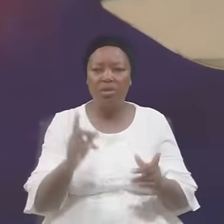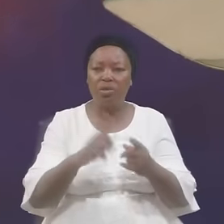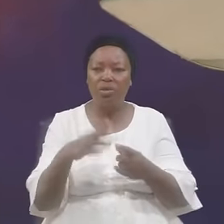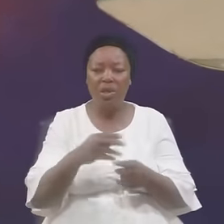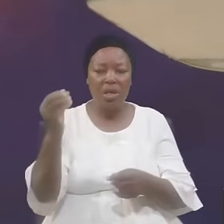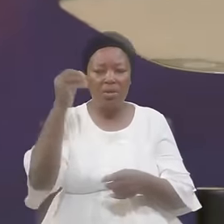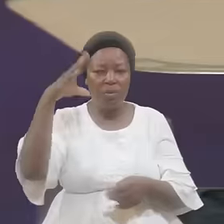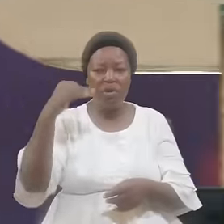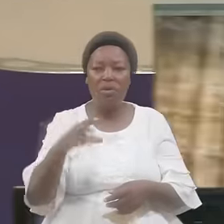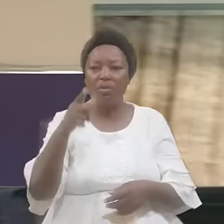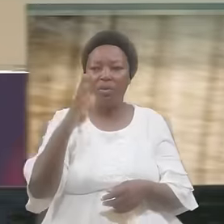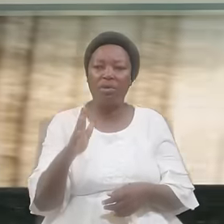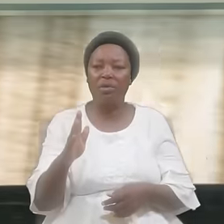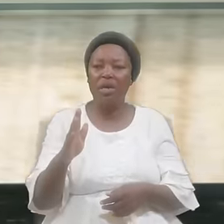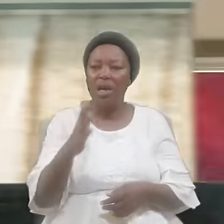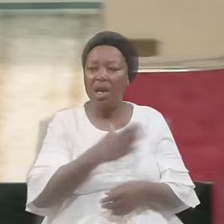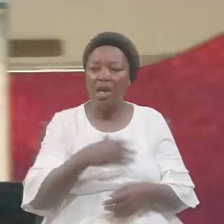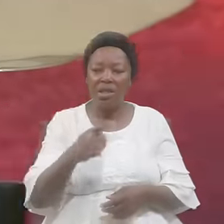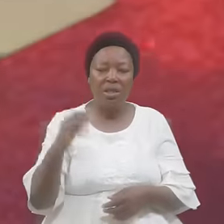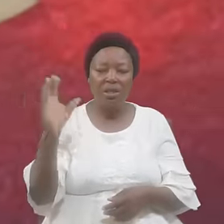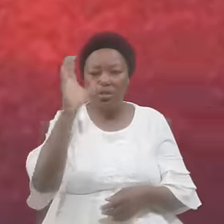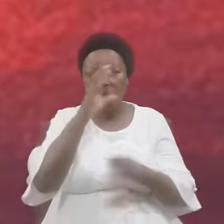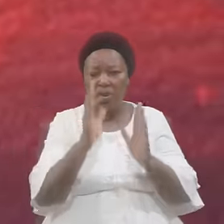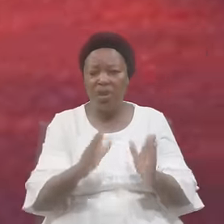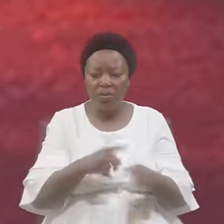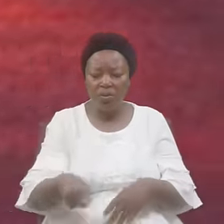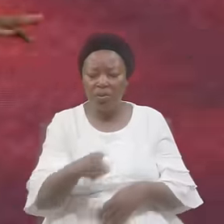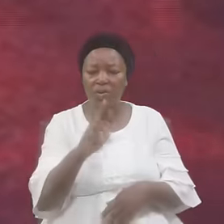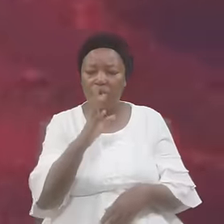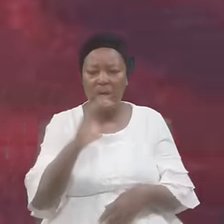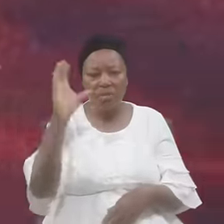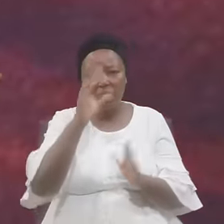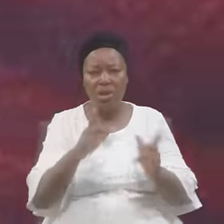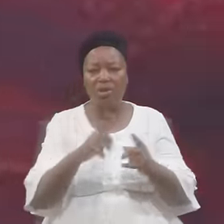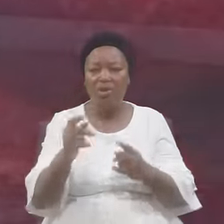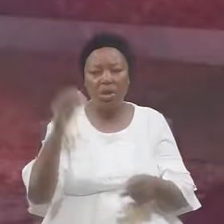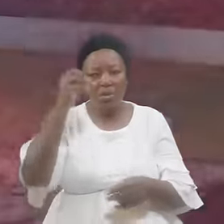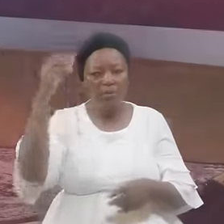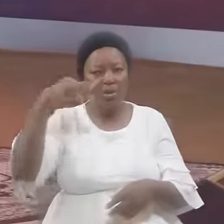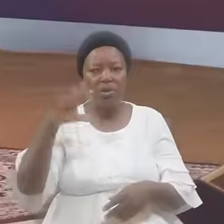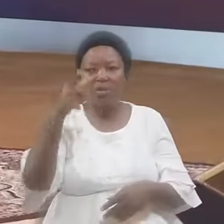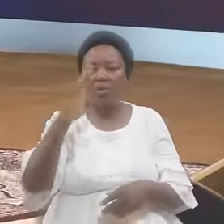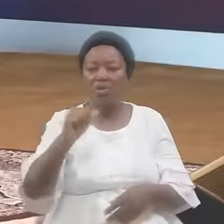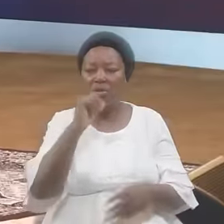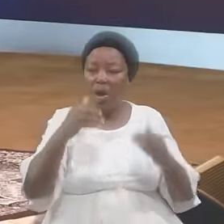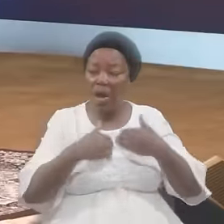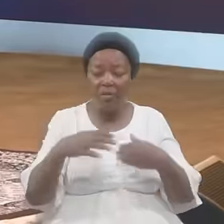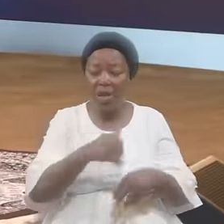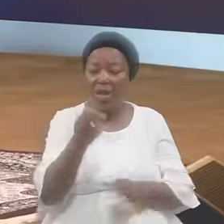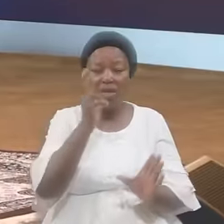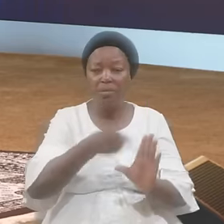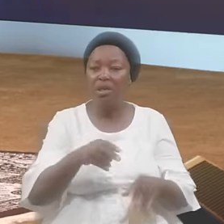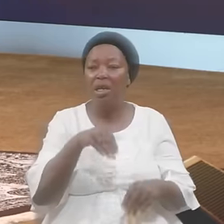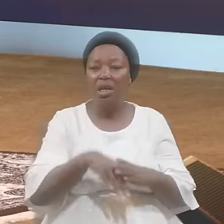Of God And the strangers Those who are strangers To the grace Of God Do not have Any part